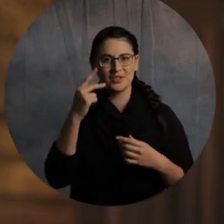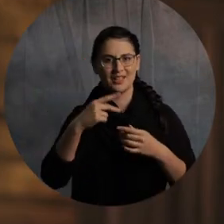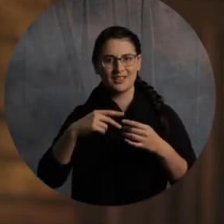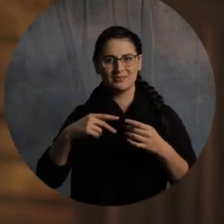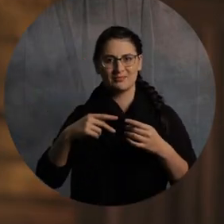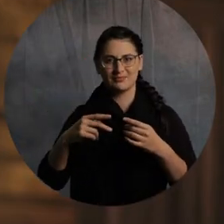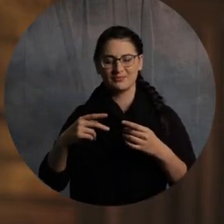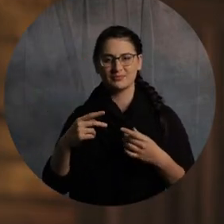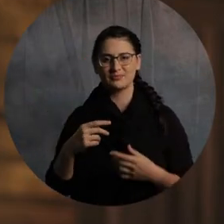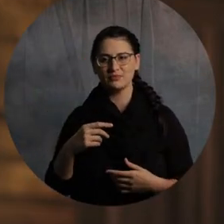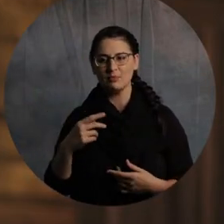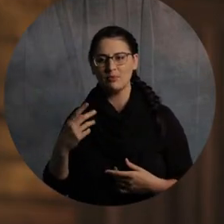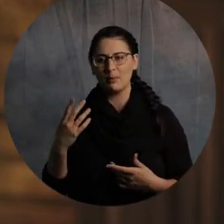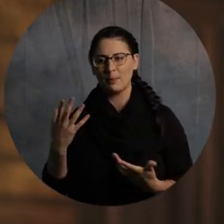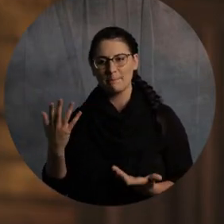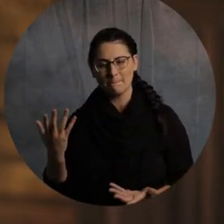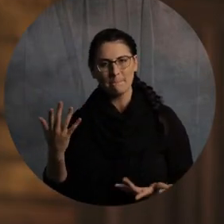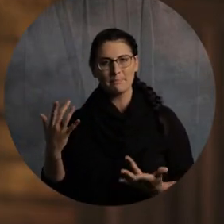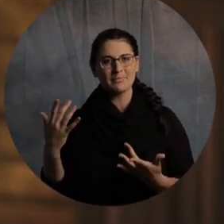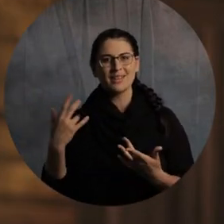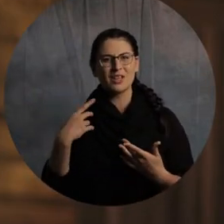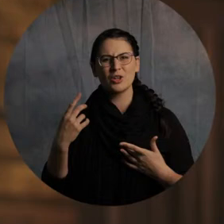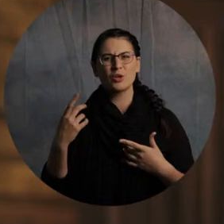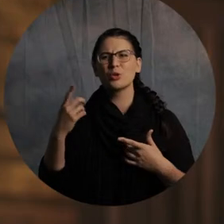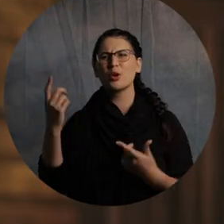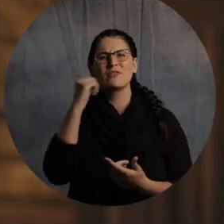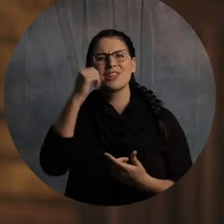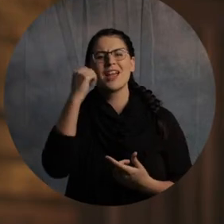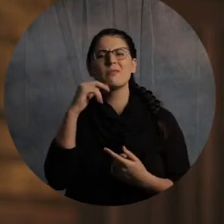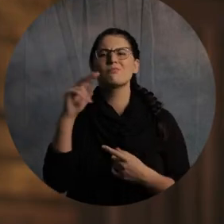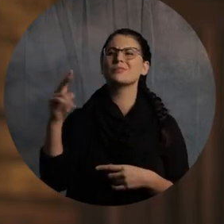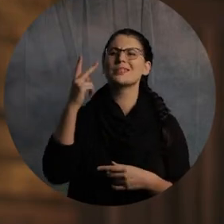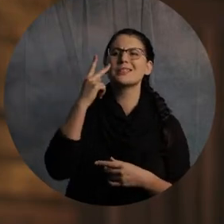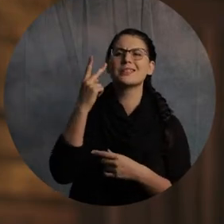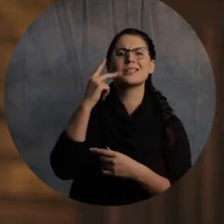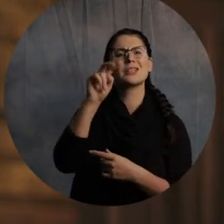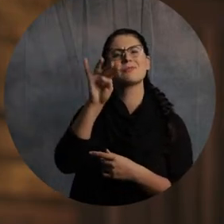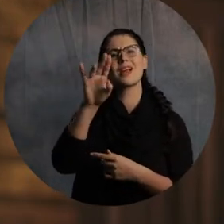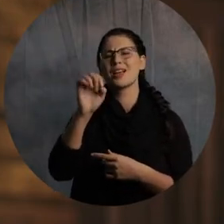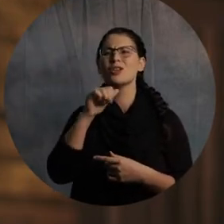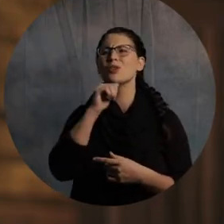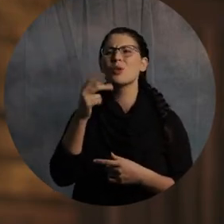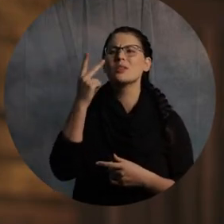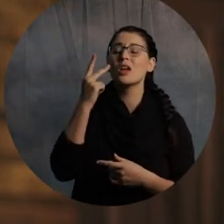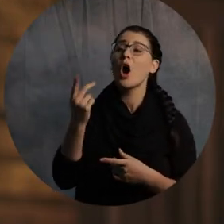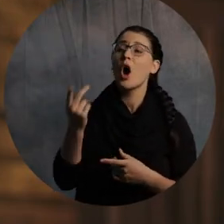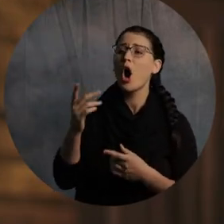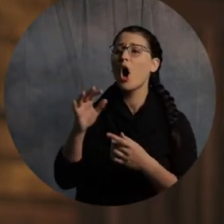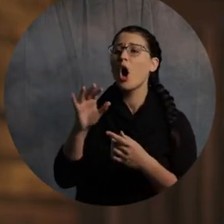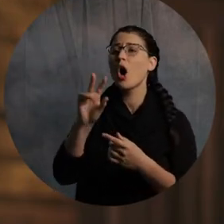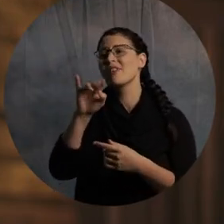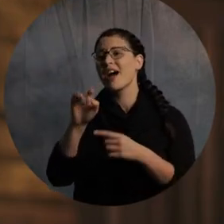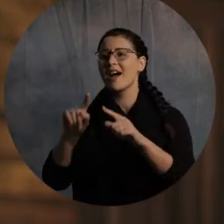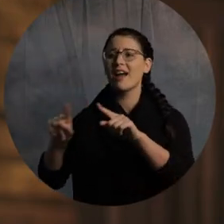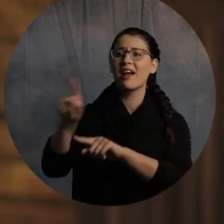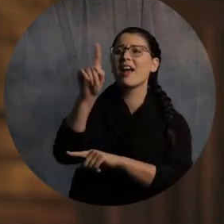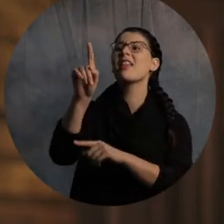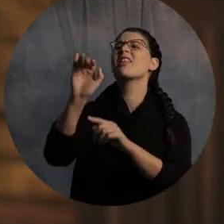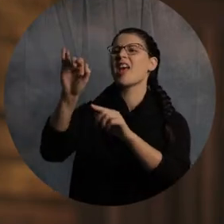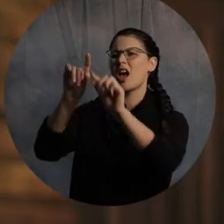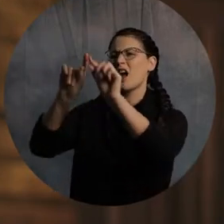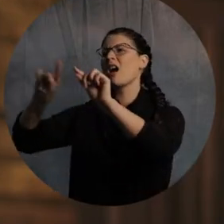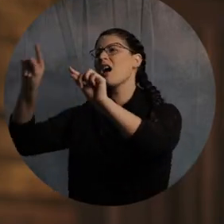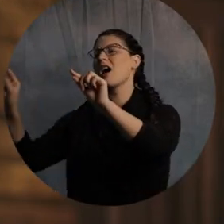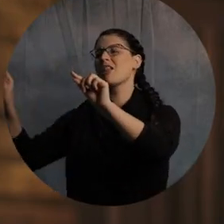giving us an illustration to help us understand that we are one with him. He's describing a part of the vine and we're a part of the vine.